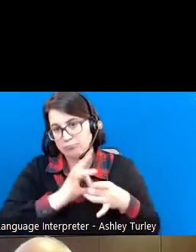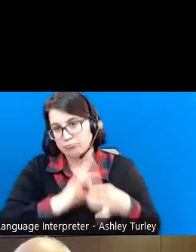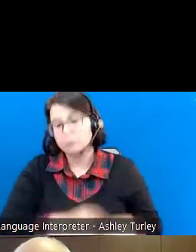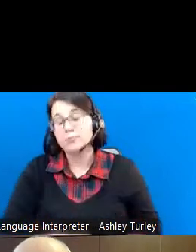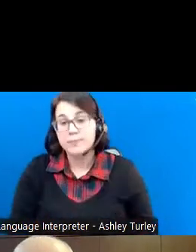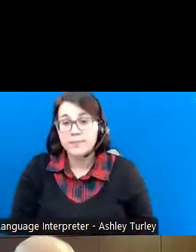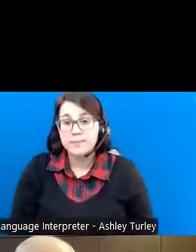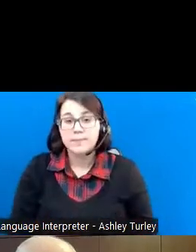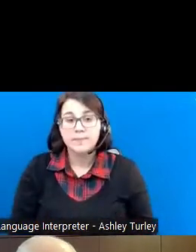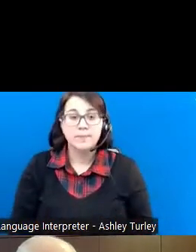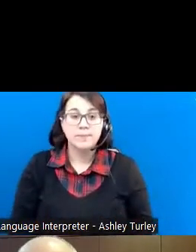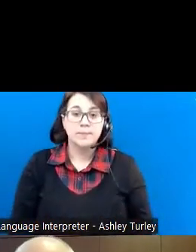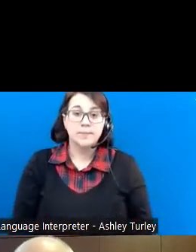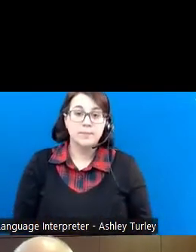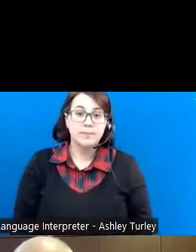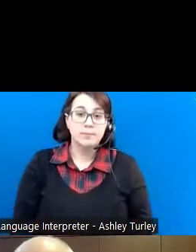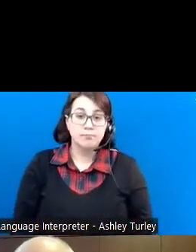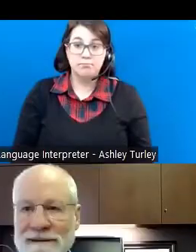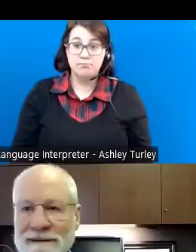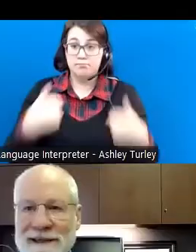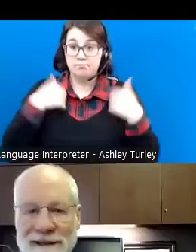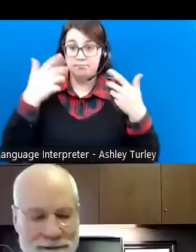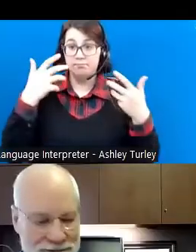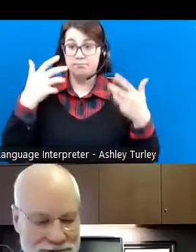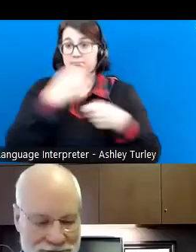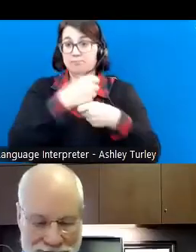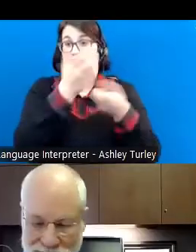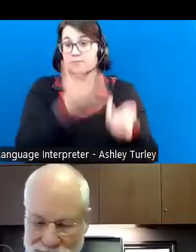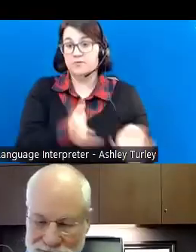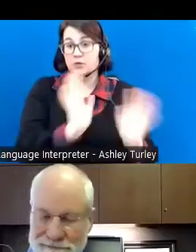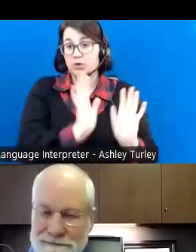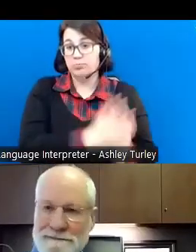that's it in a nutshell. Thank you.